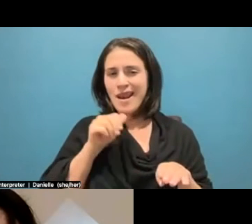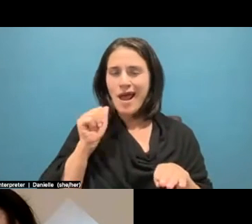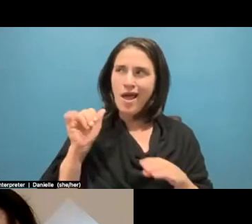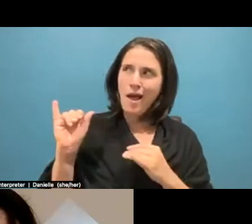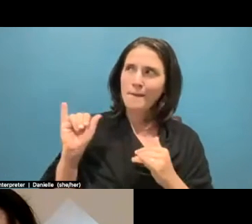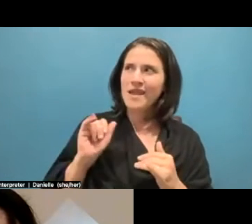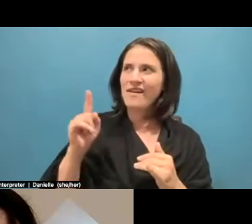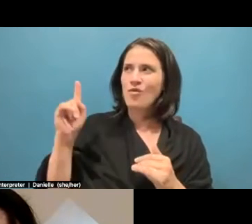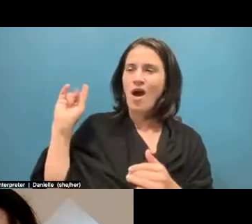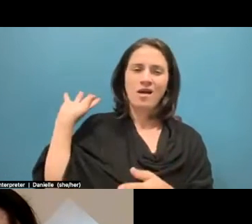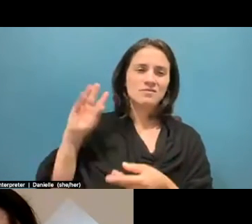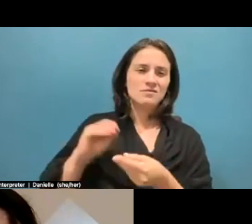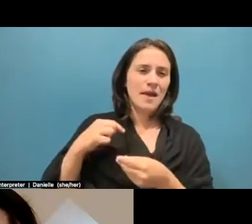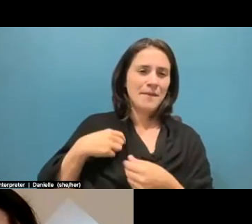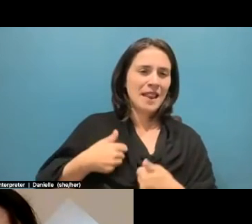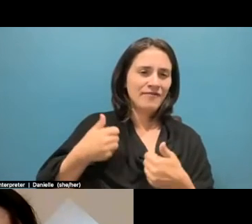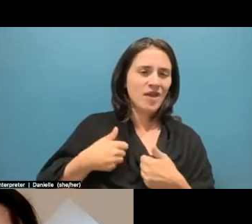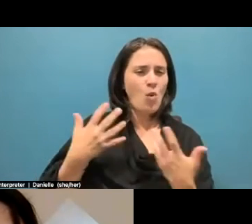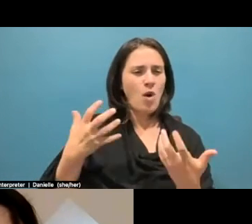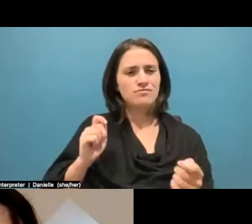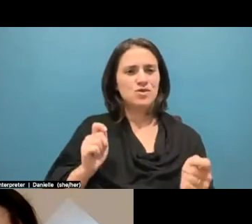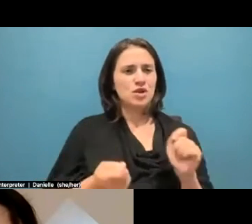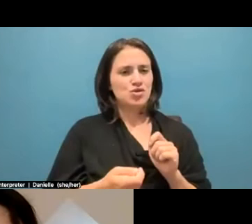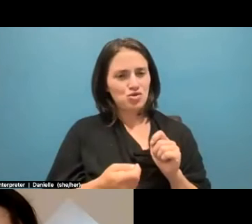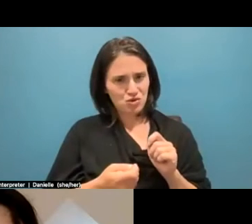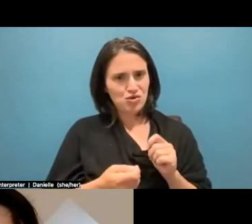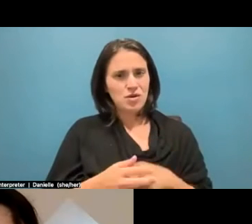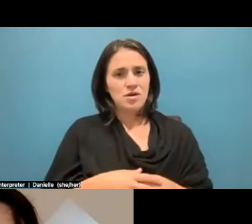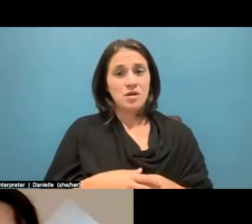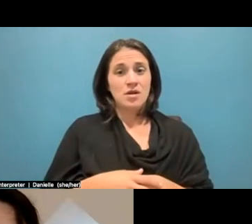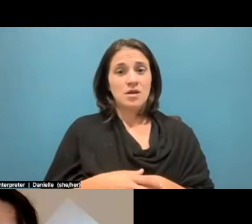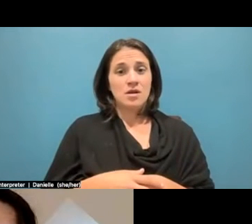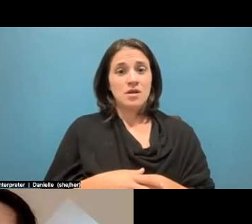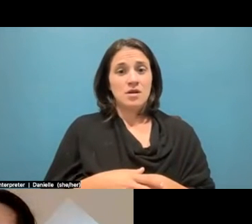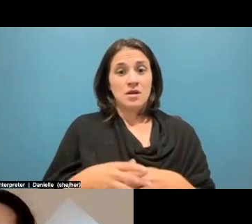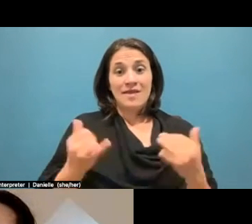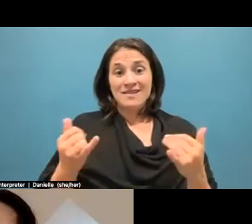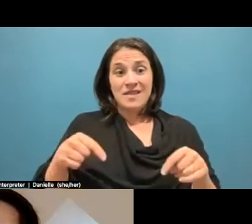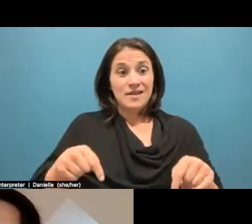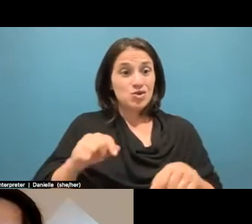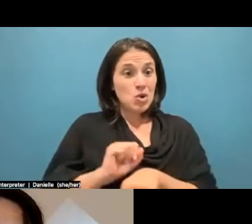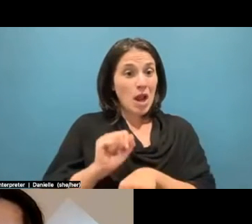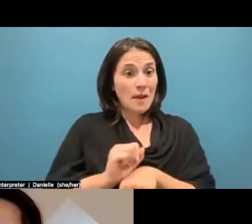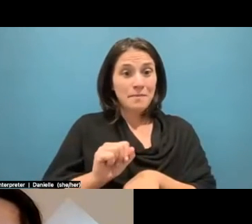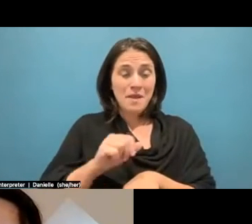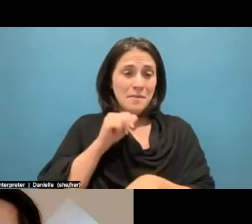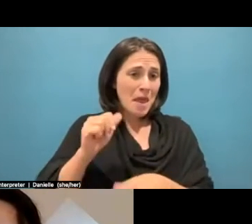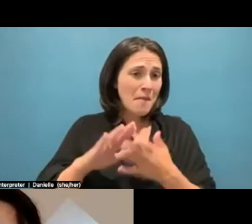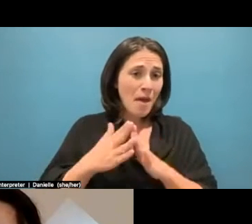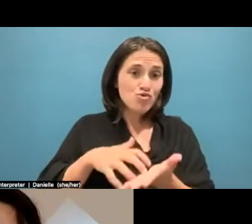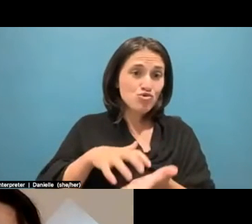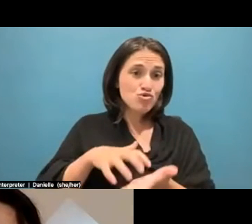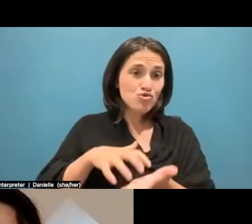begin with, if that makes any sense. But yeah, it's, you know, this is, I'm not doing this job. I'm not getting rich off this job. I'm